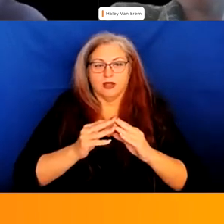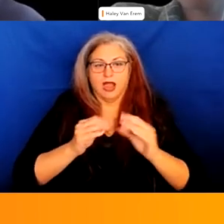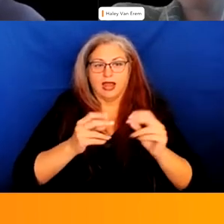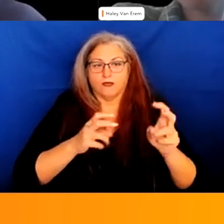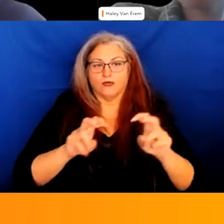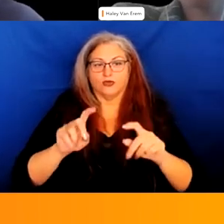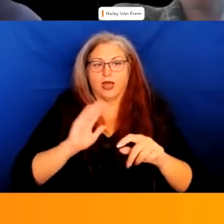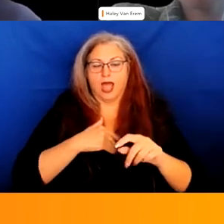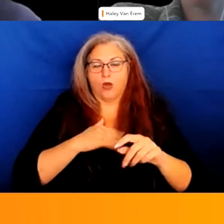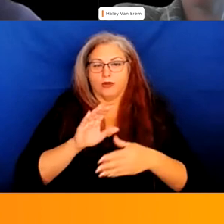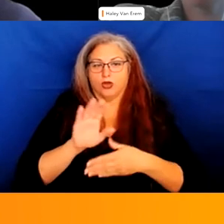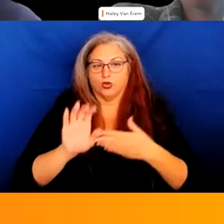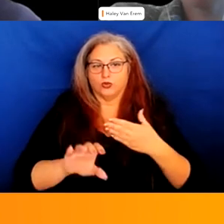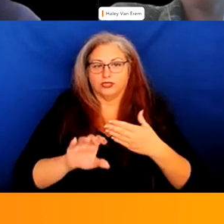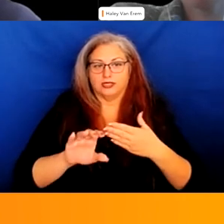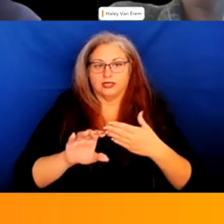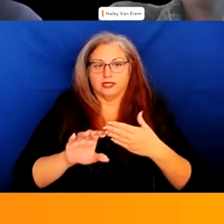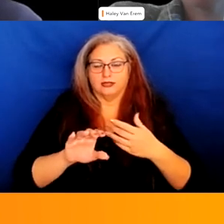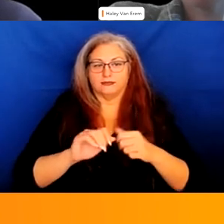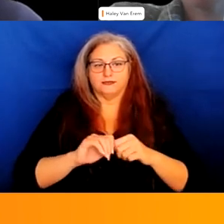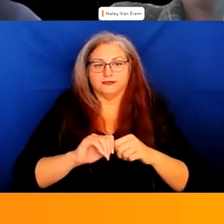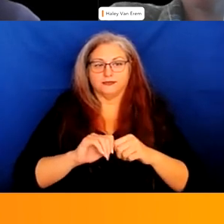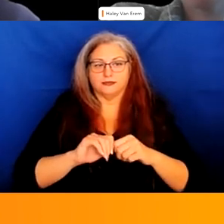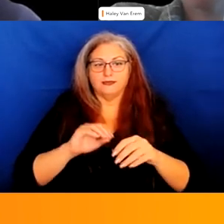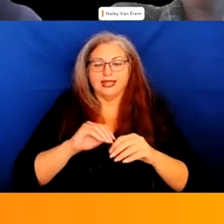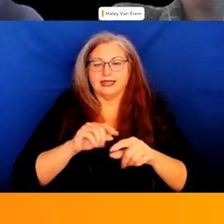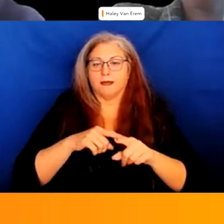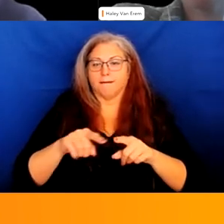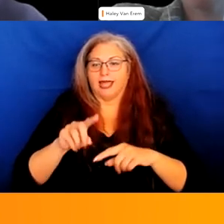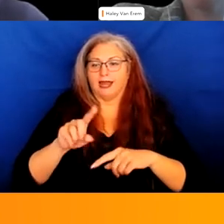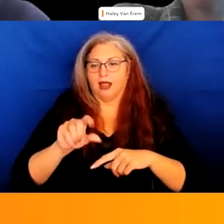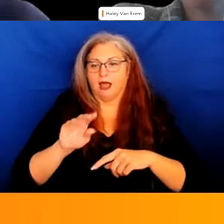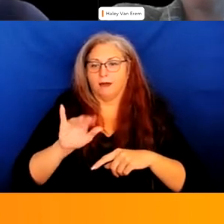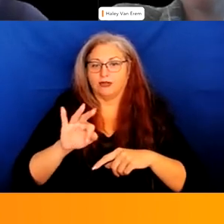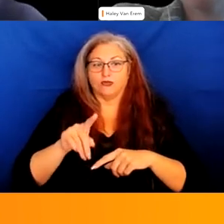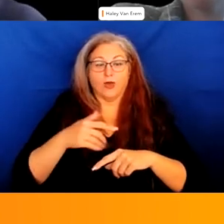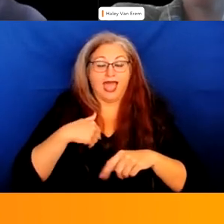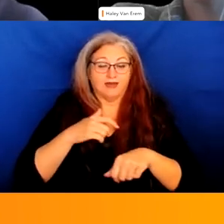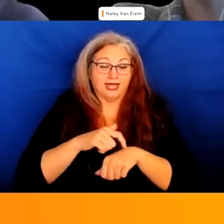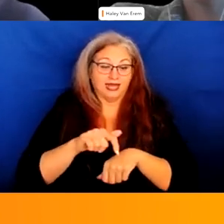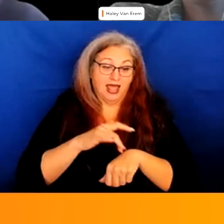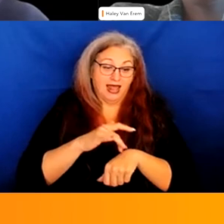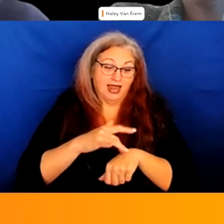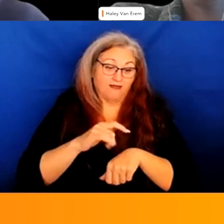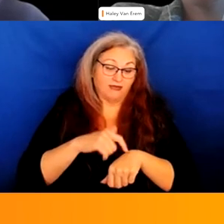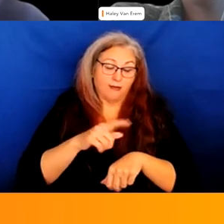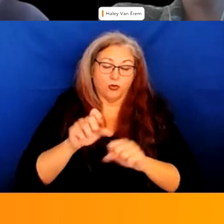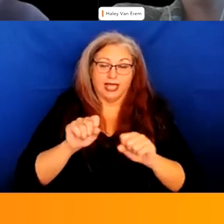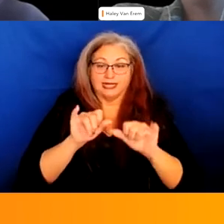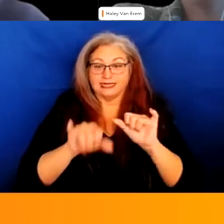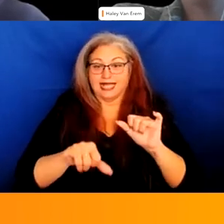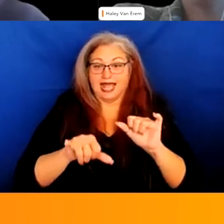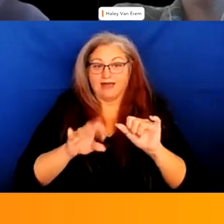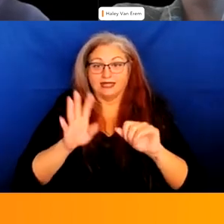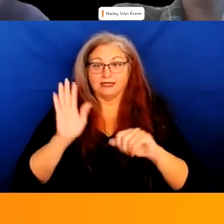into our conclusion in the the main uh main lobby again and if you have time if you're available to stay in if our